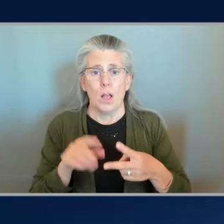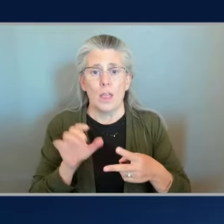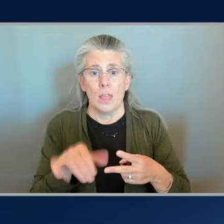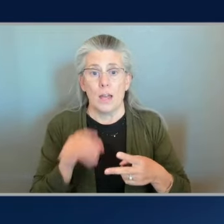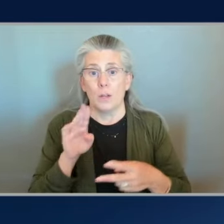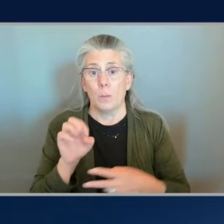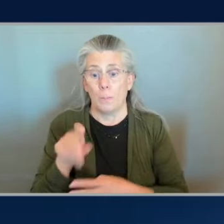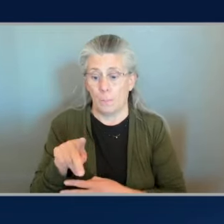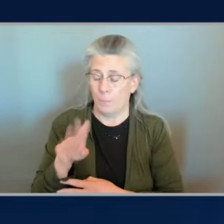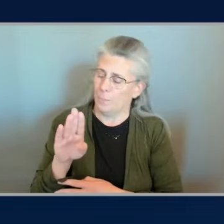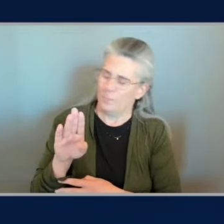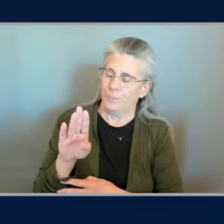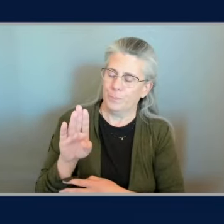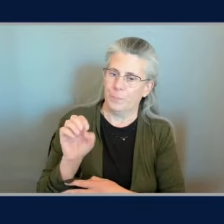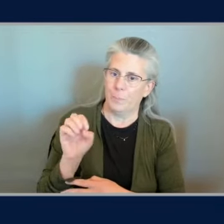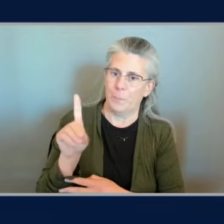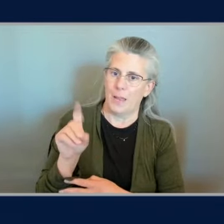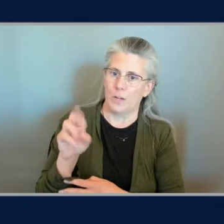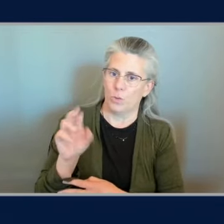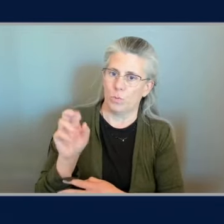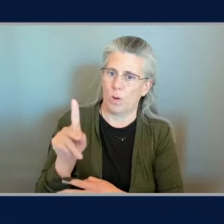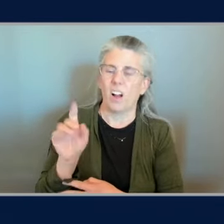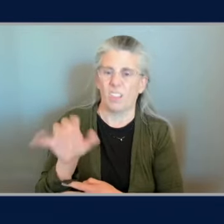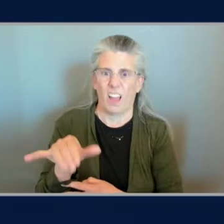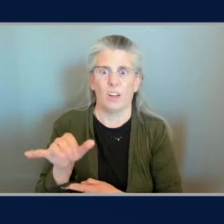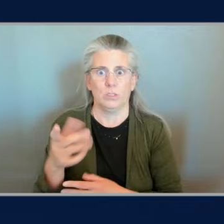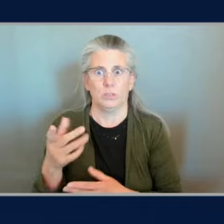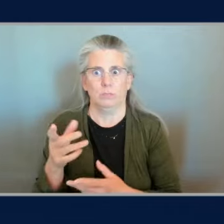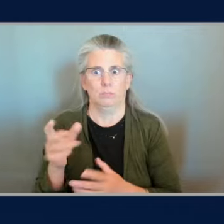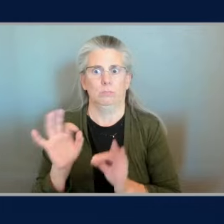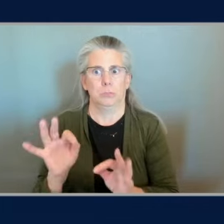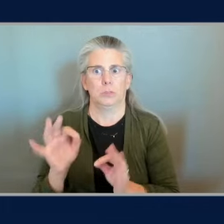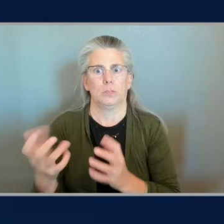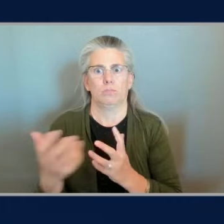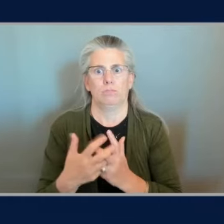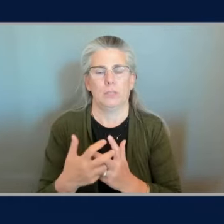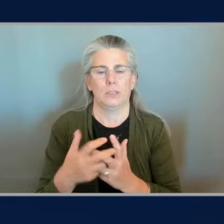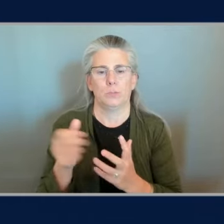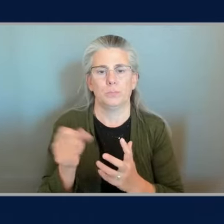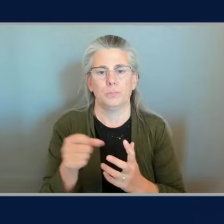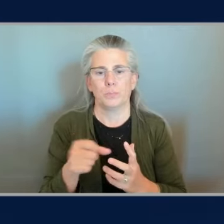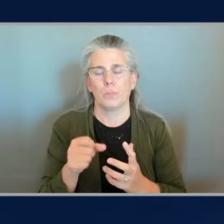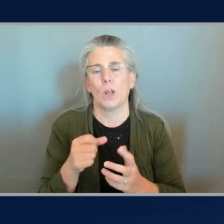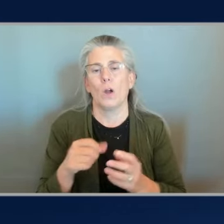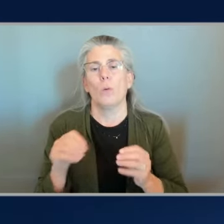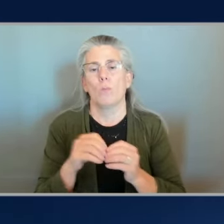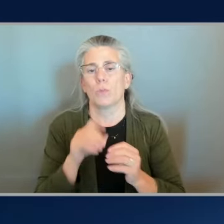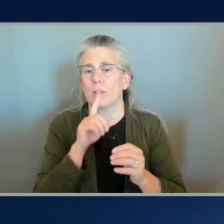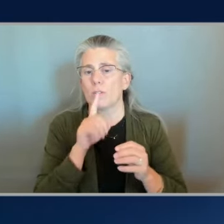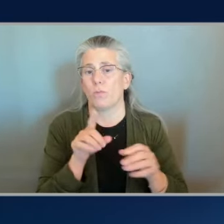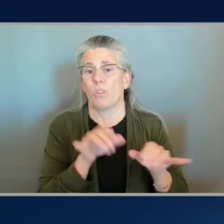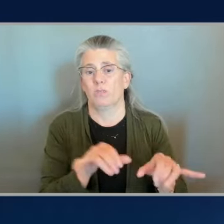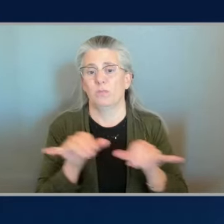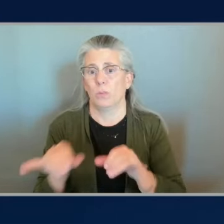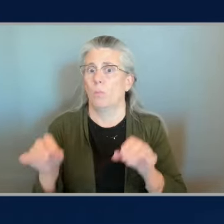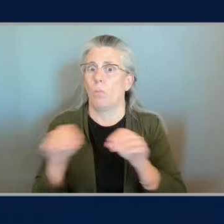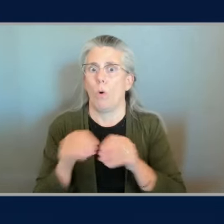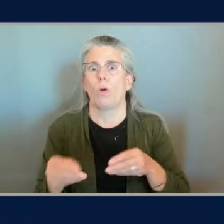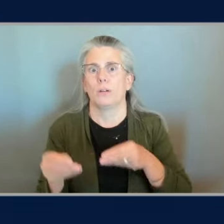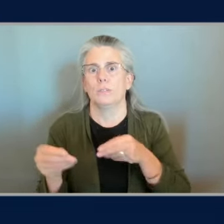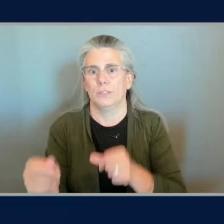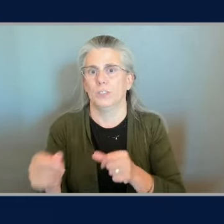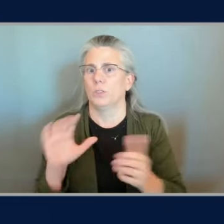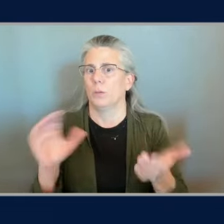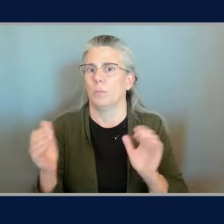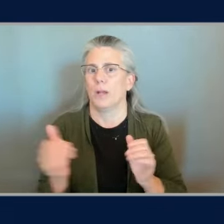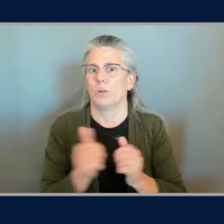the math it was 80 percent uh from a model to model comparison more efficient wow wow and we all know that tokens that's how the billing